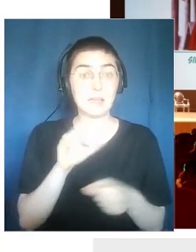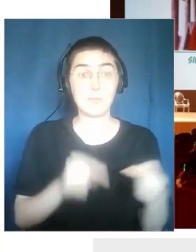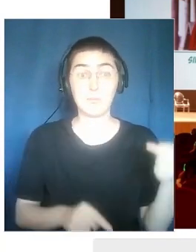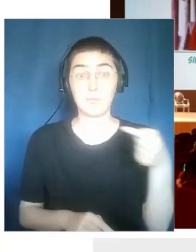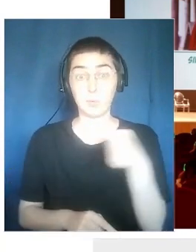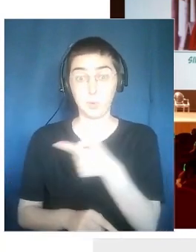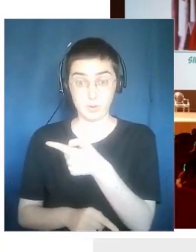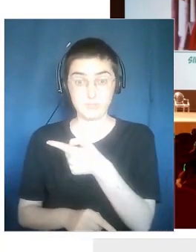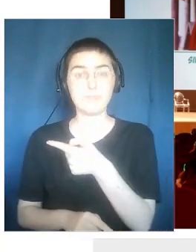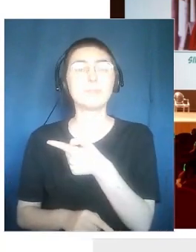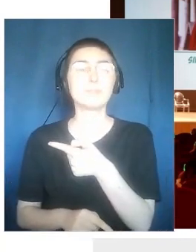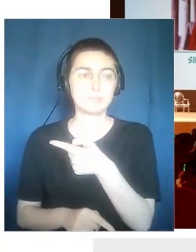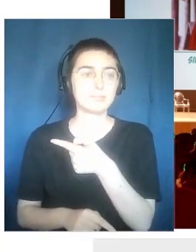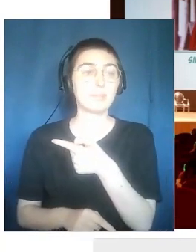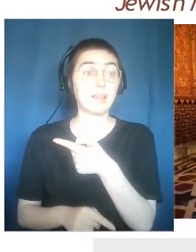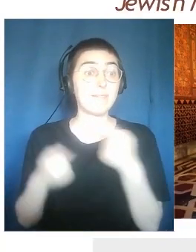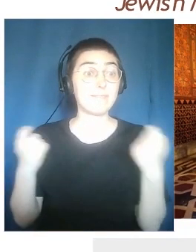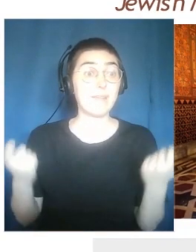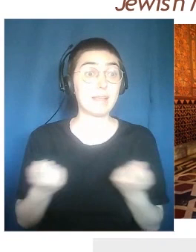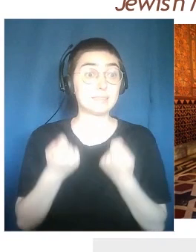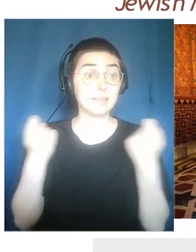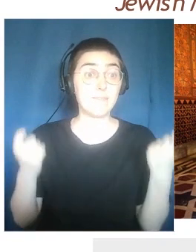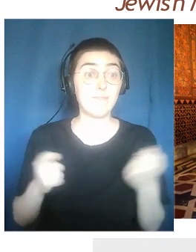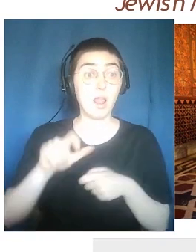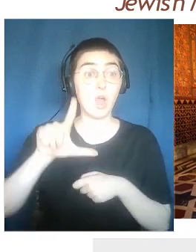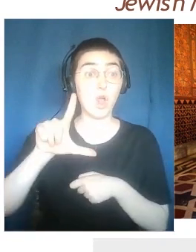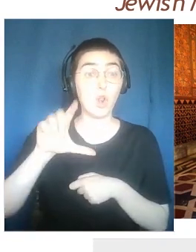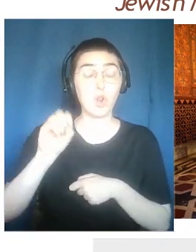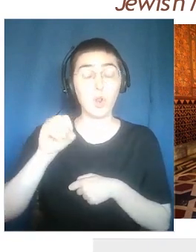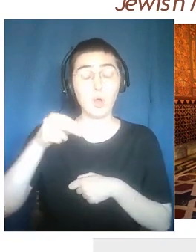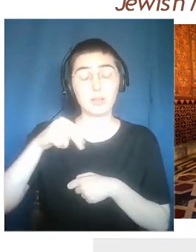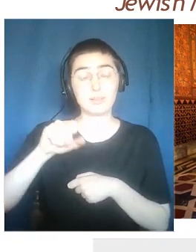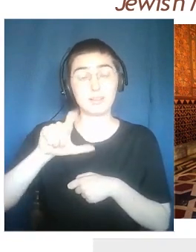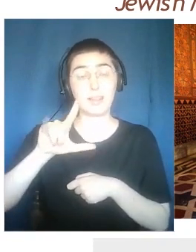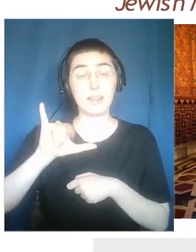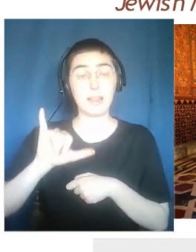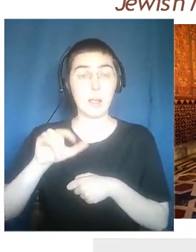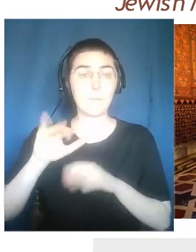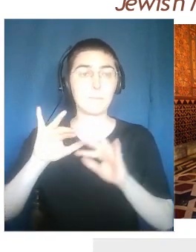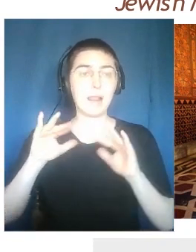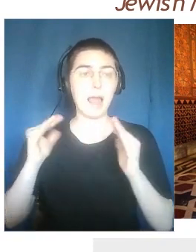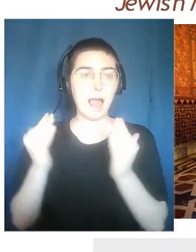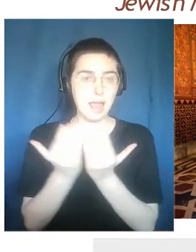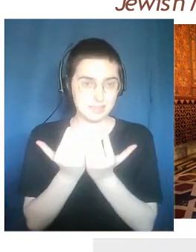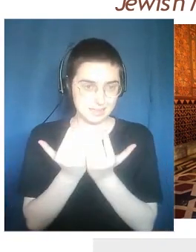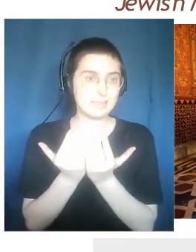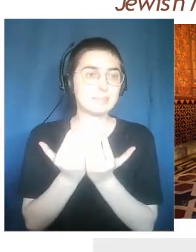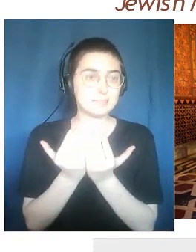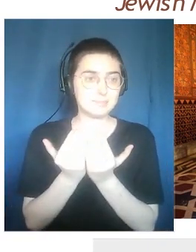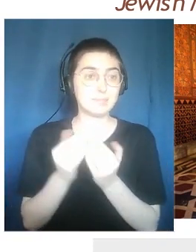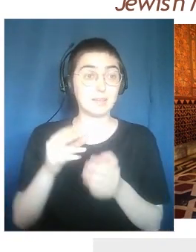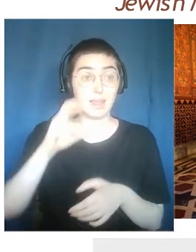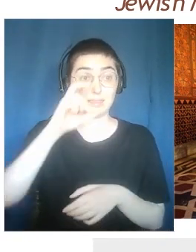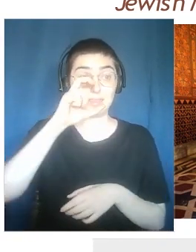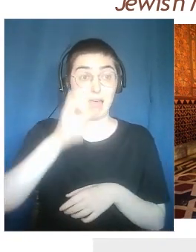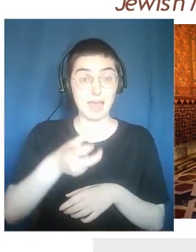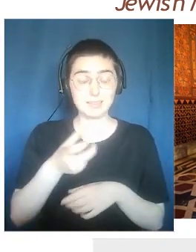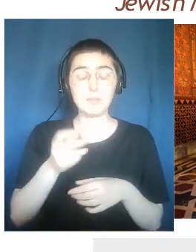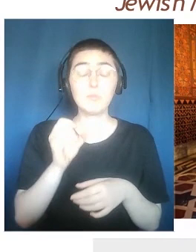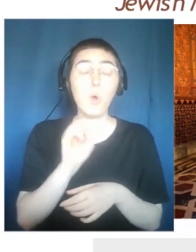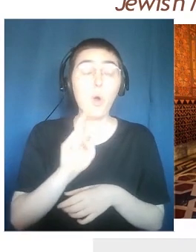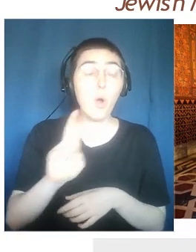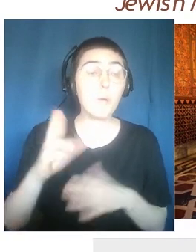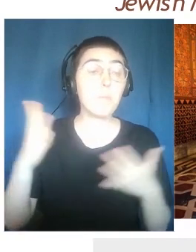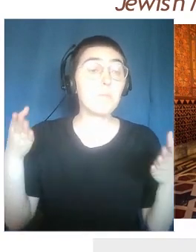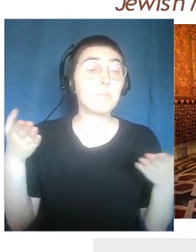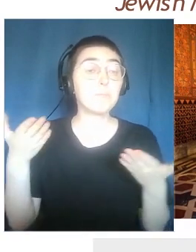presented. Festival of Only Planet, last August. Or for the Jewish Museum Network,